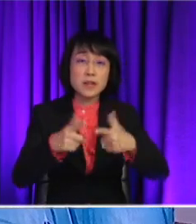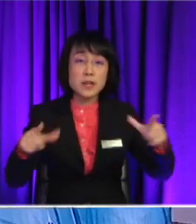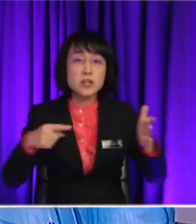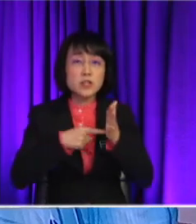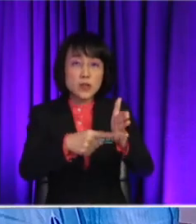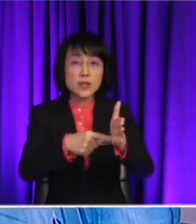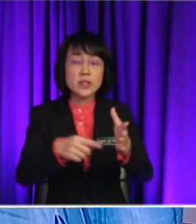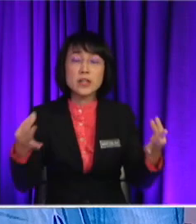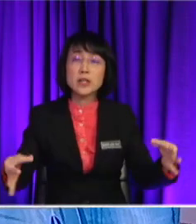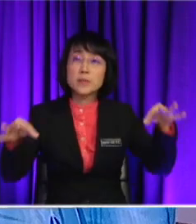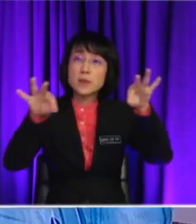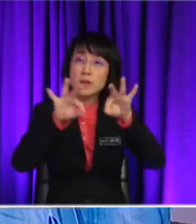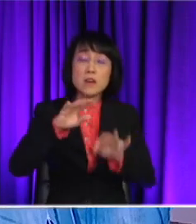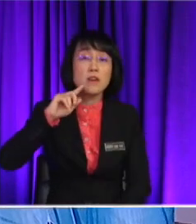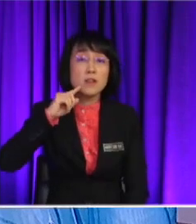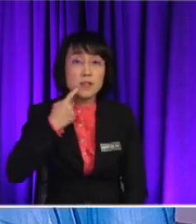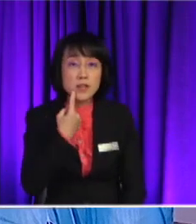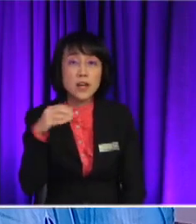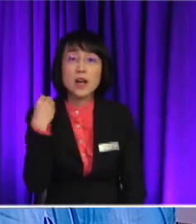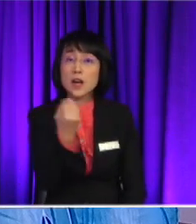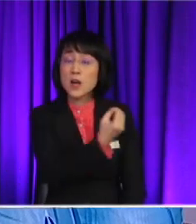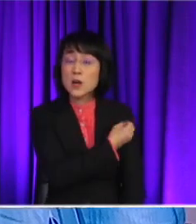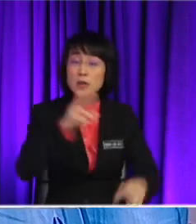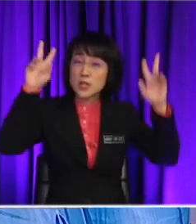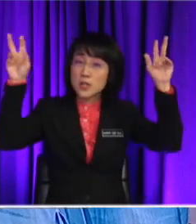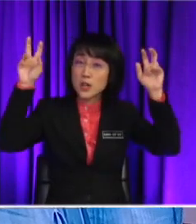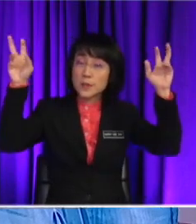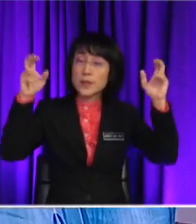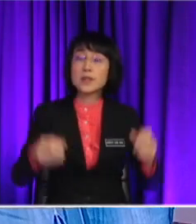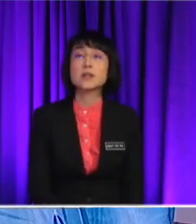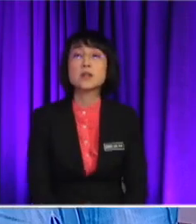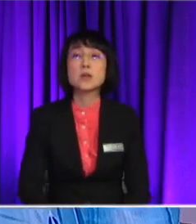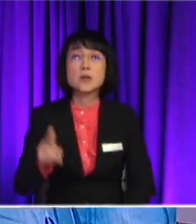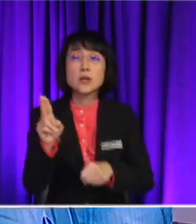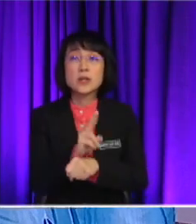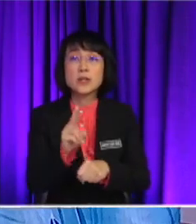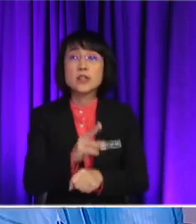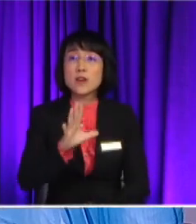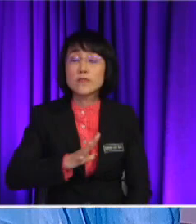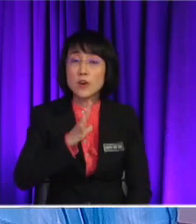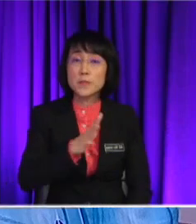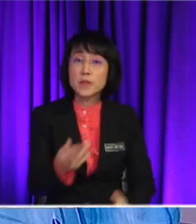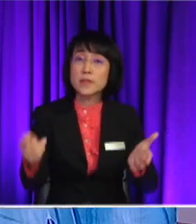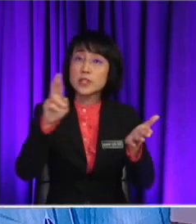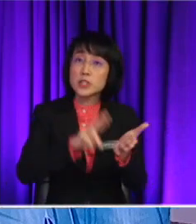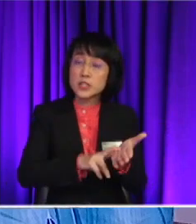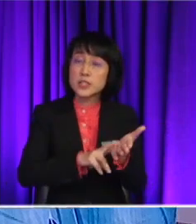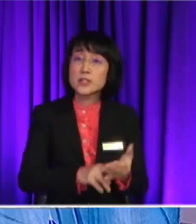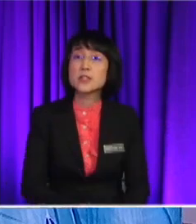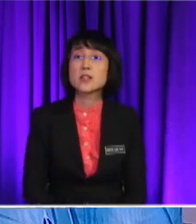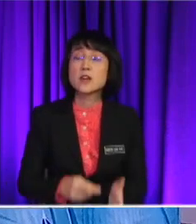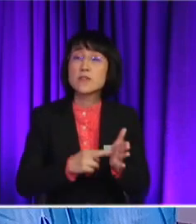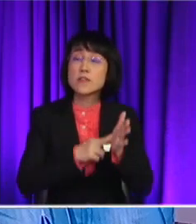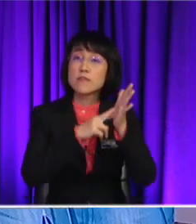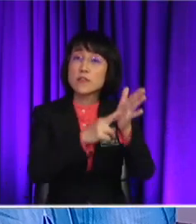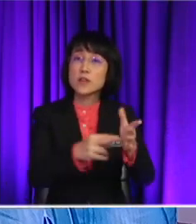importance of the seriousness of our topic So when we use these formal register Actually it refers